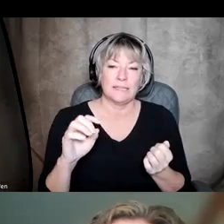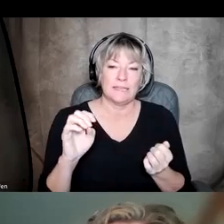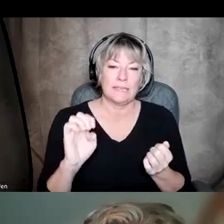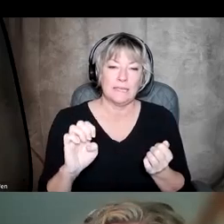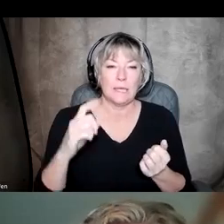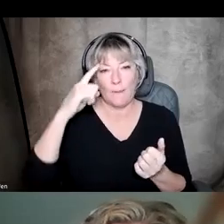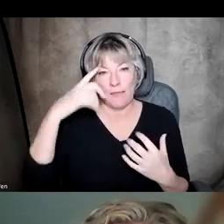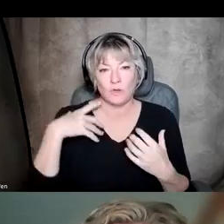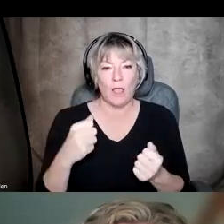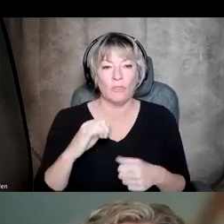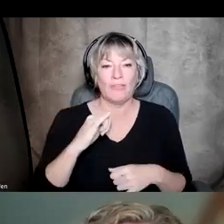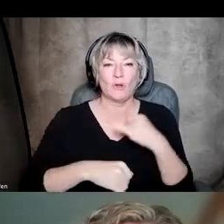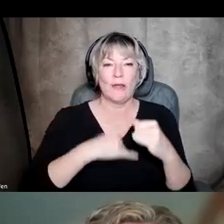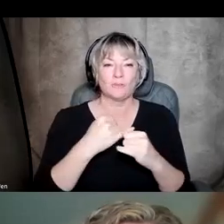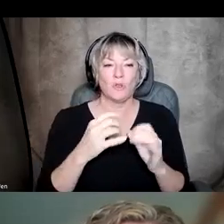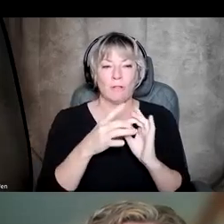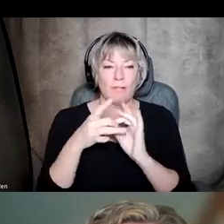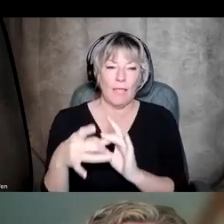International Collaborative,